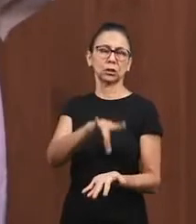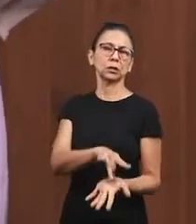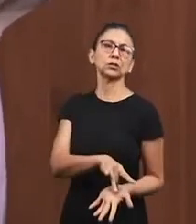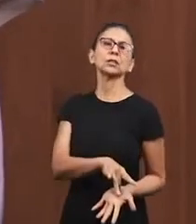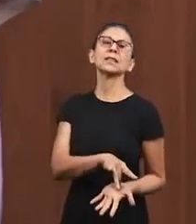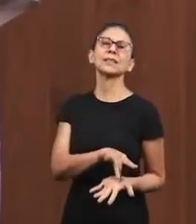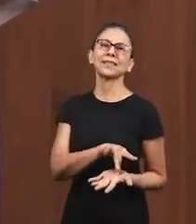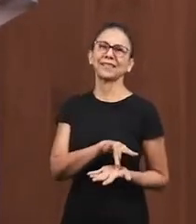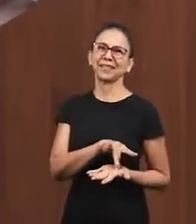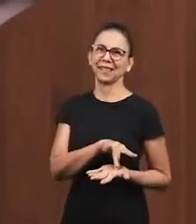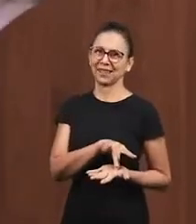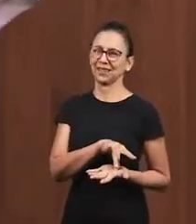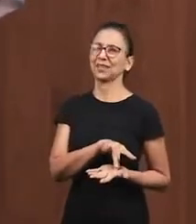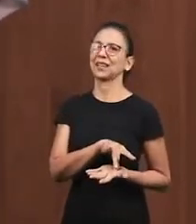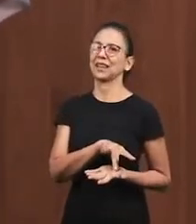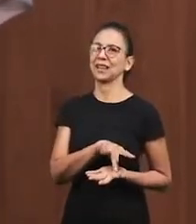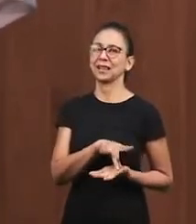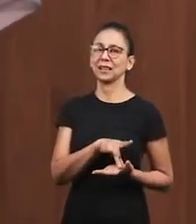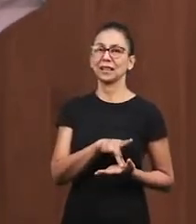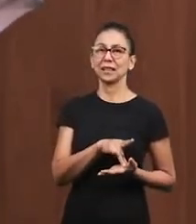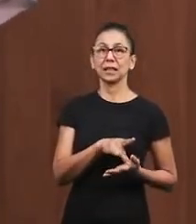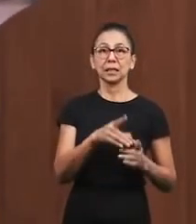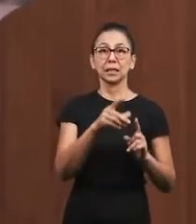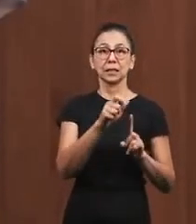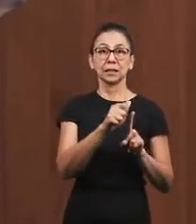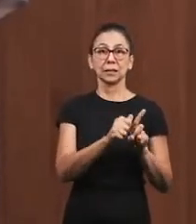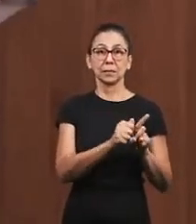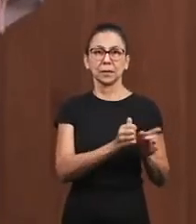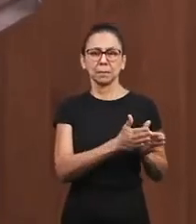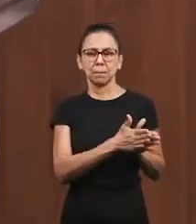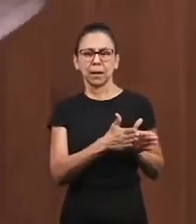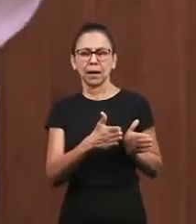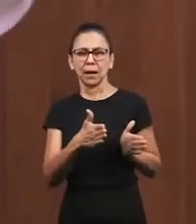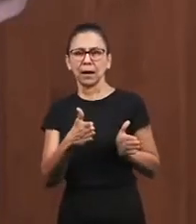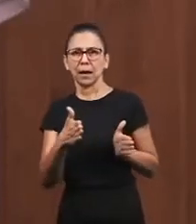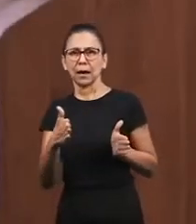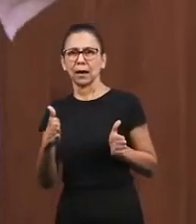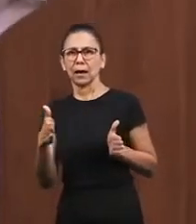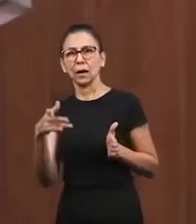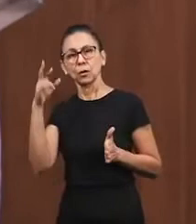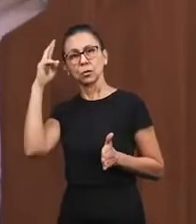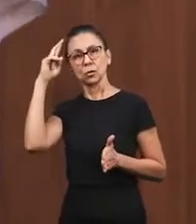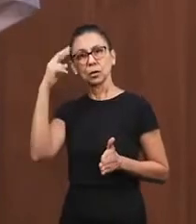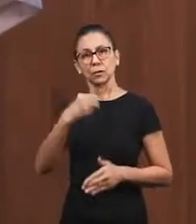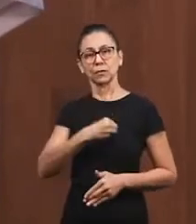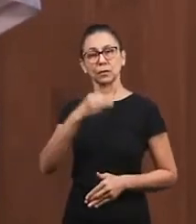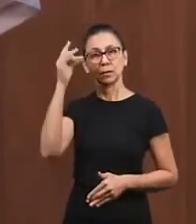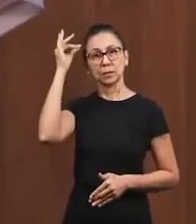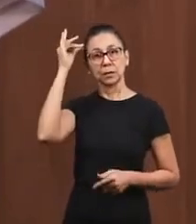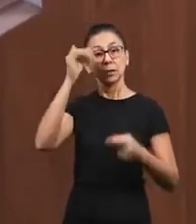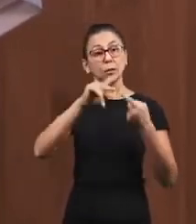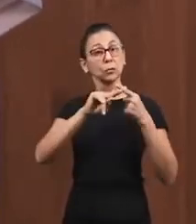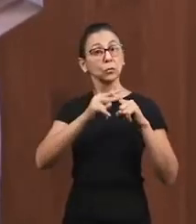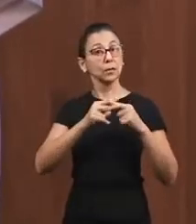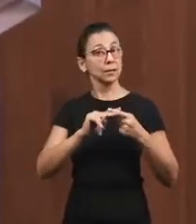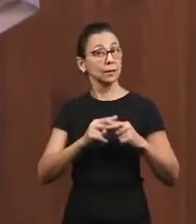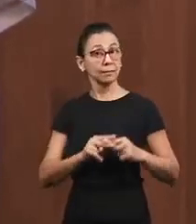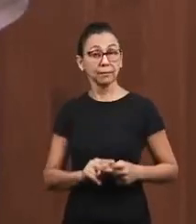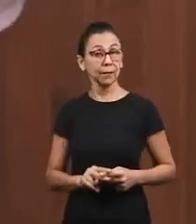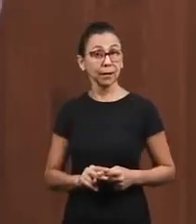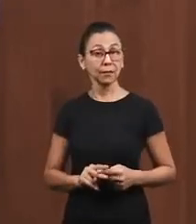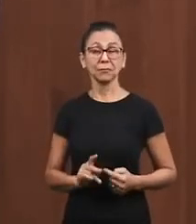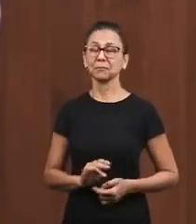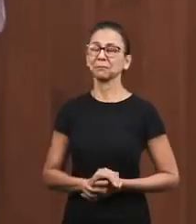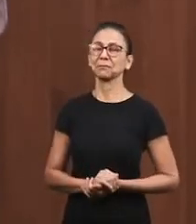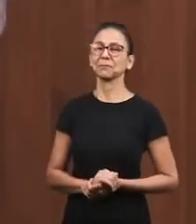back to its original form and throughout this month God wants to restore our spiritual life and in